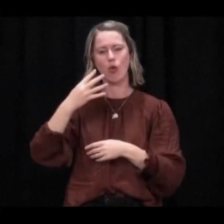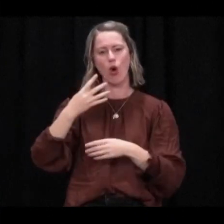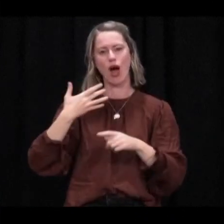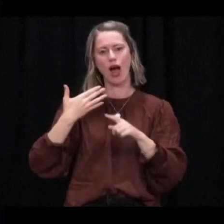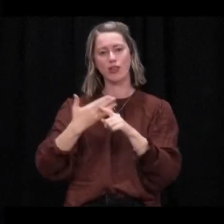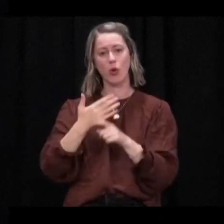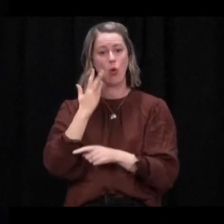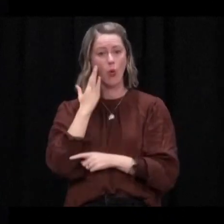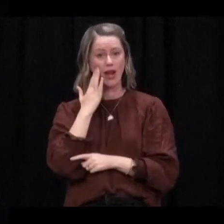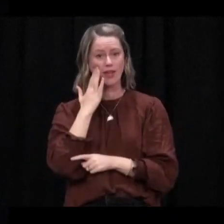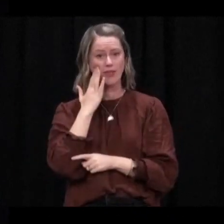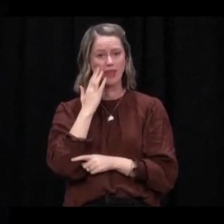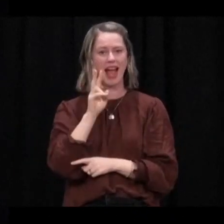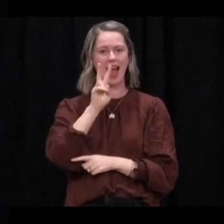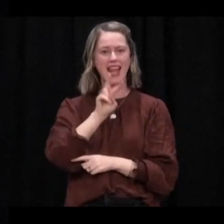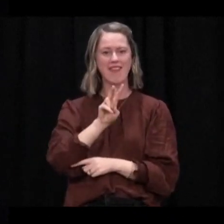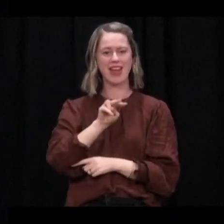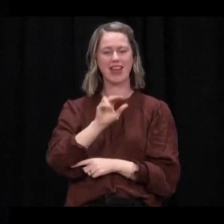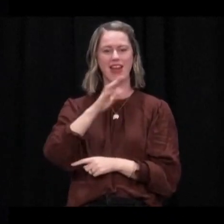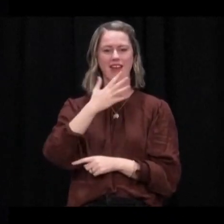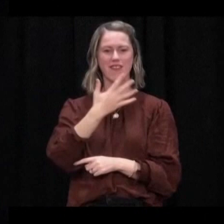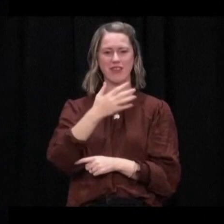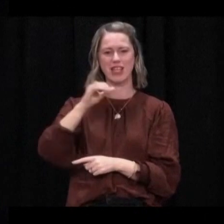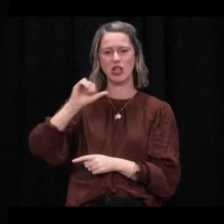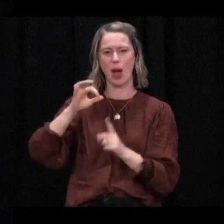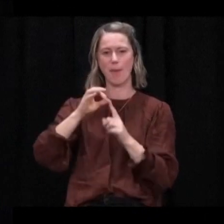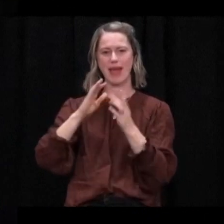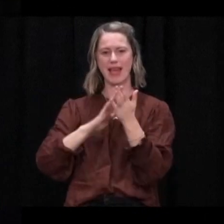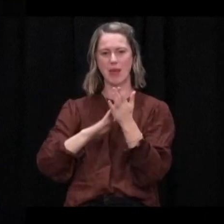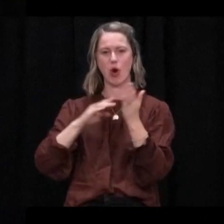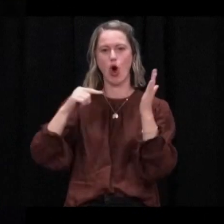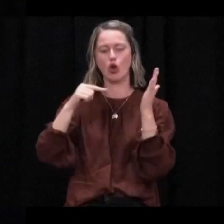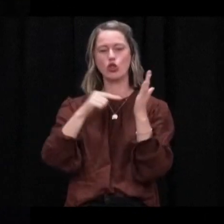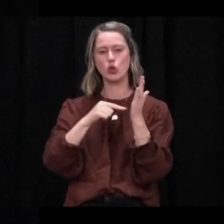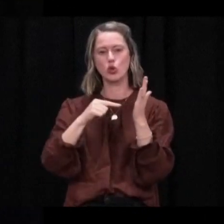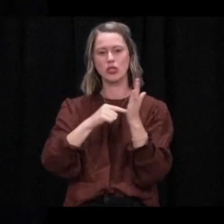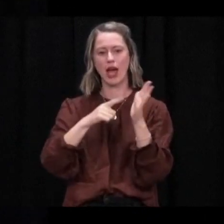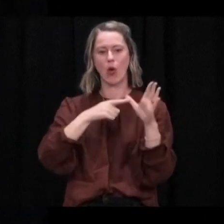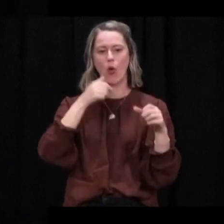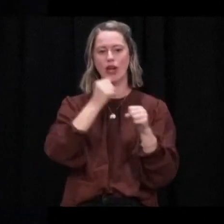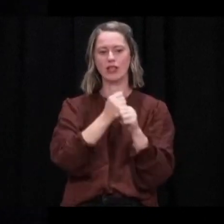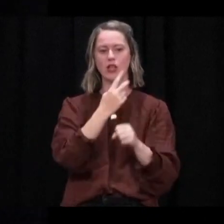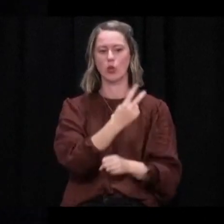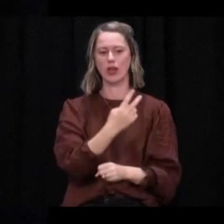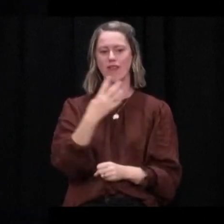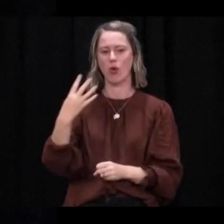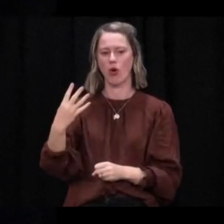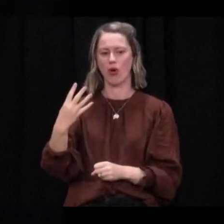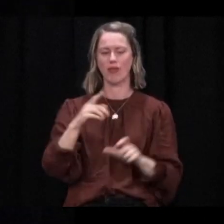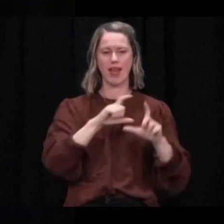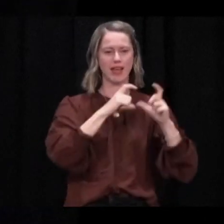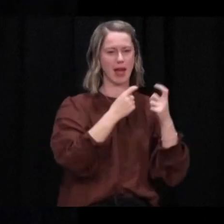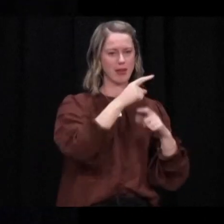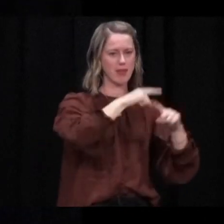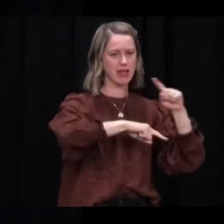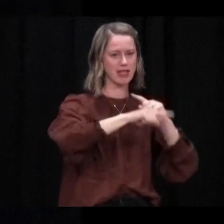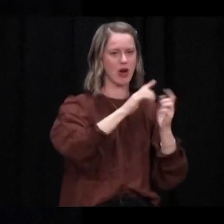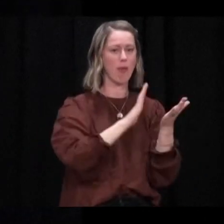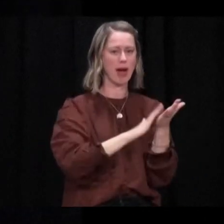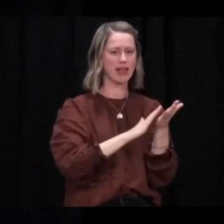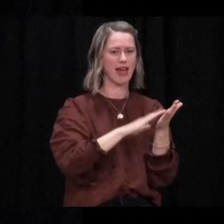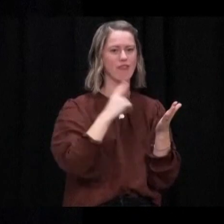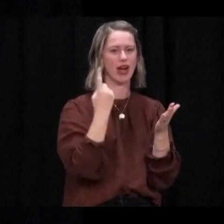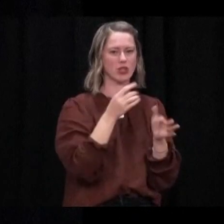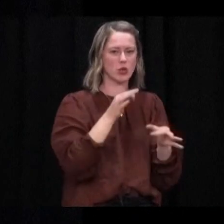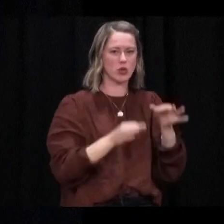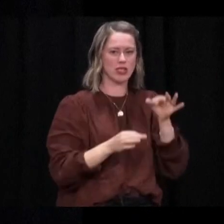.59pm on Tuesday, August 24, with a Cabinet meeting on Monday for us to determine the next